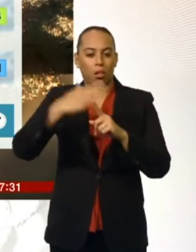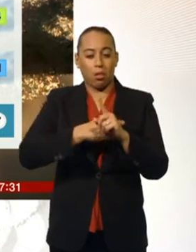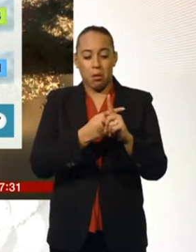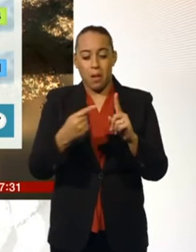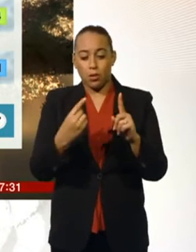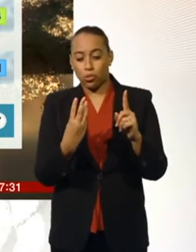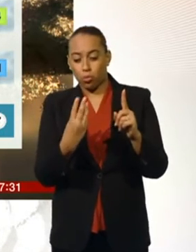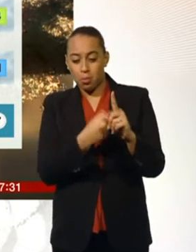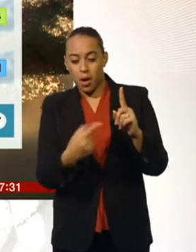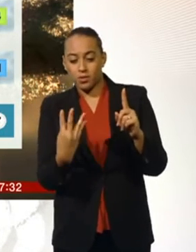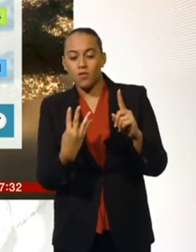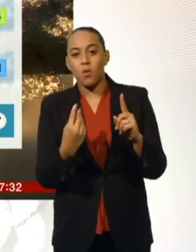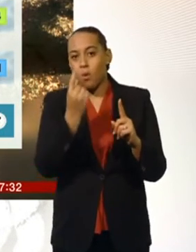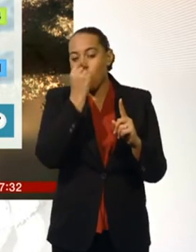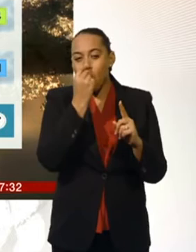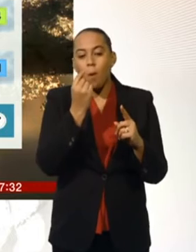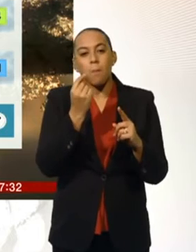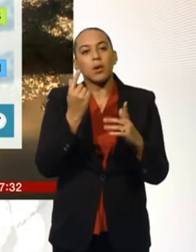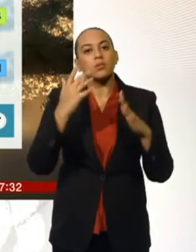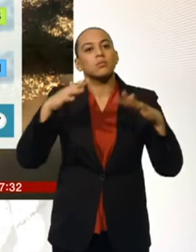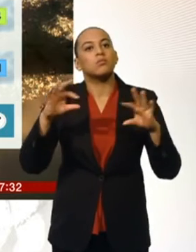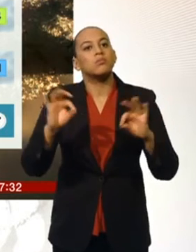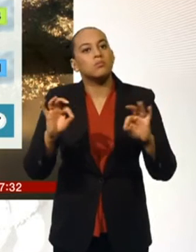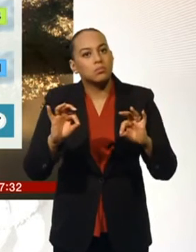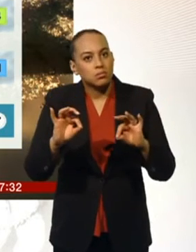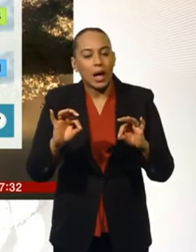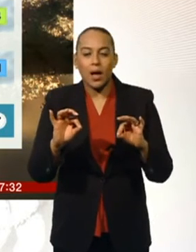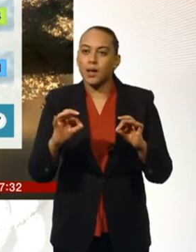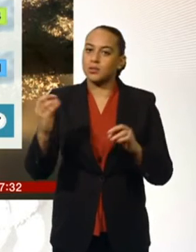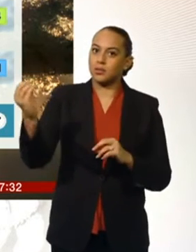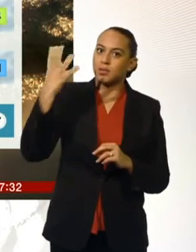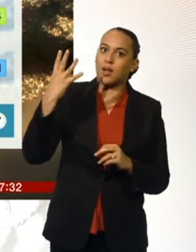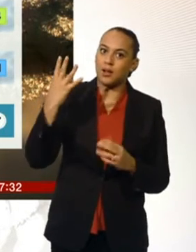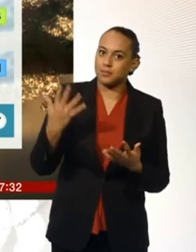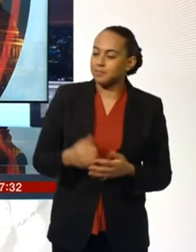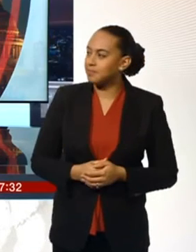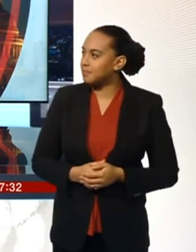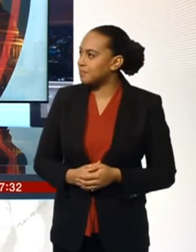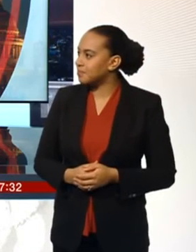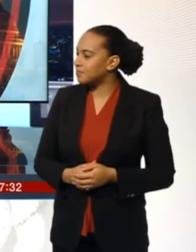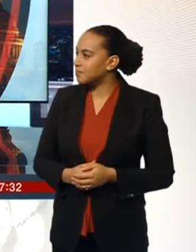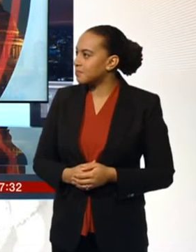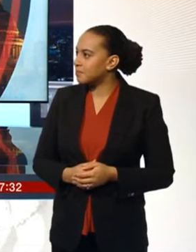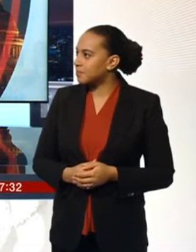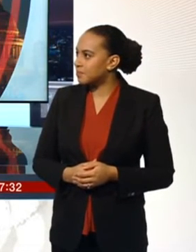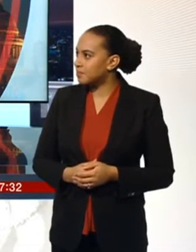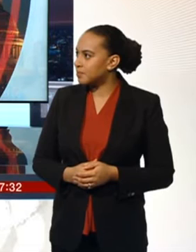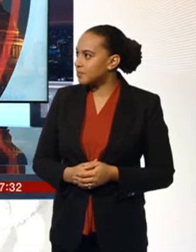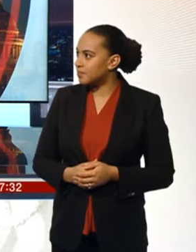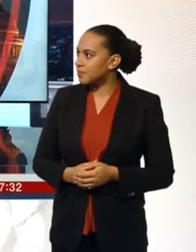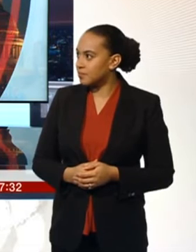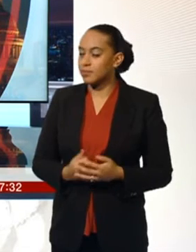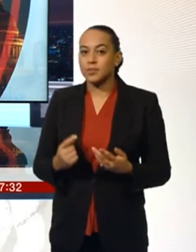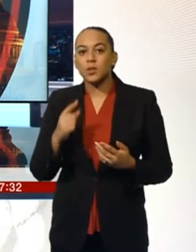minus four degrees Celsius. But it will stay dry over the weekend, and there'll be lots of sunshine around too. And I'll be back with another